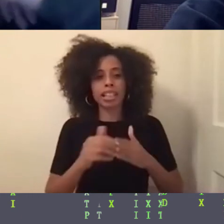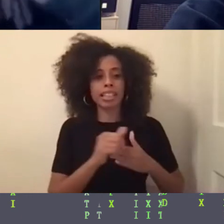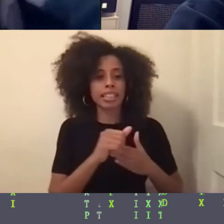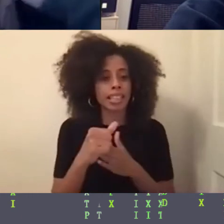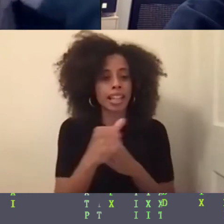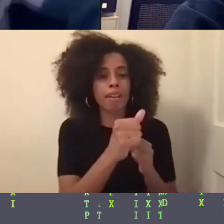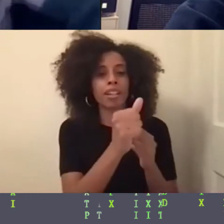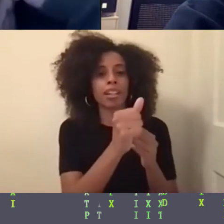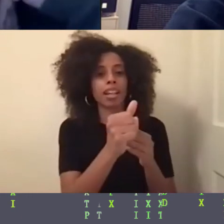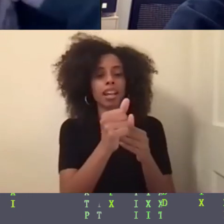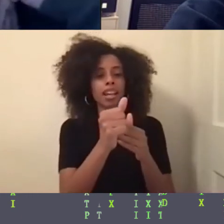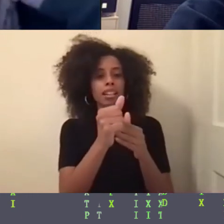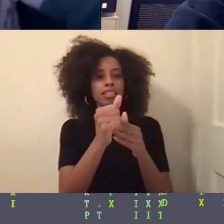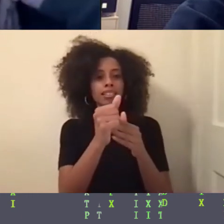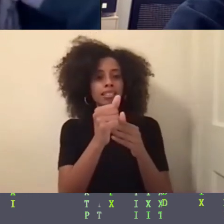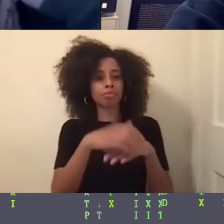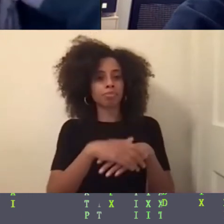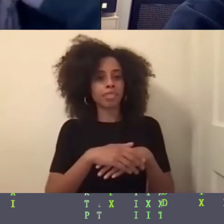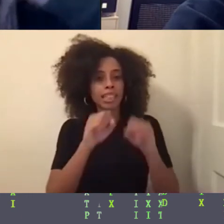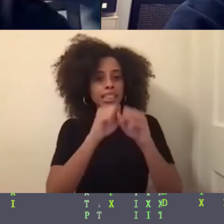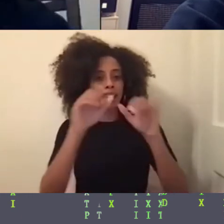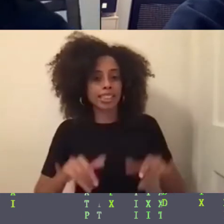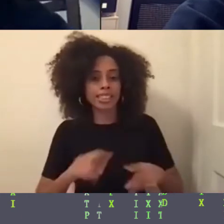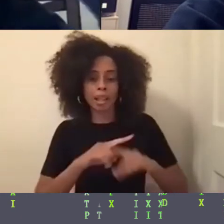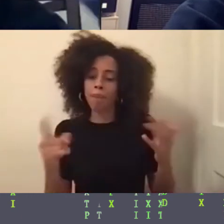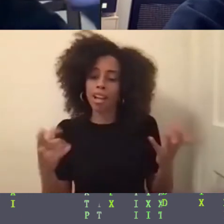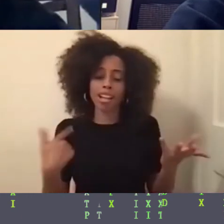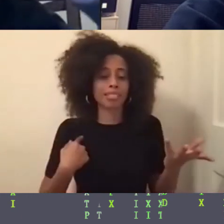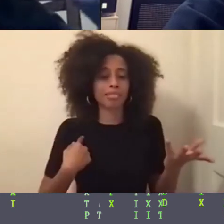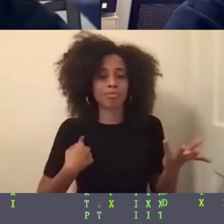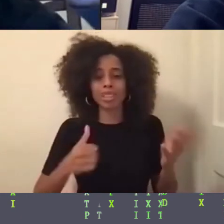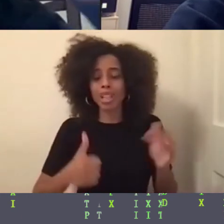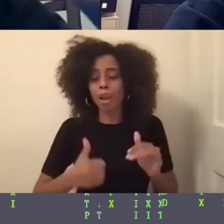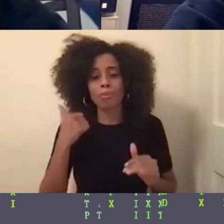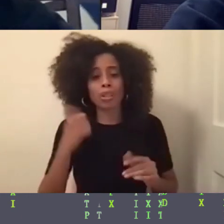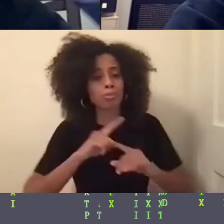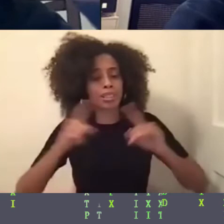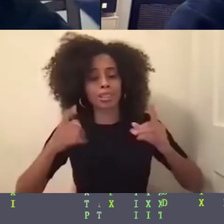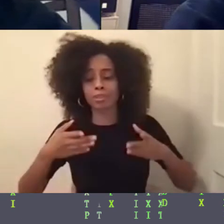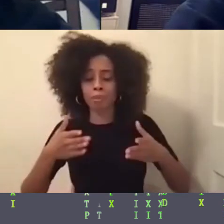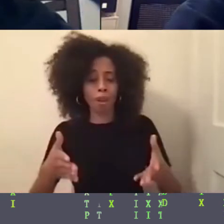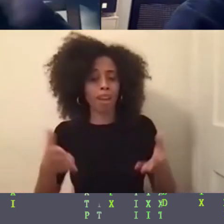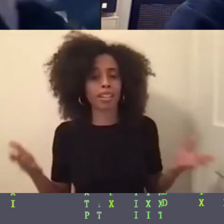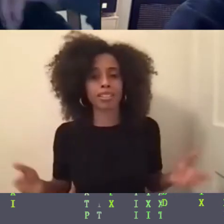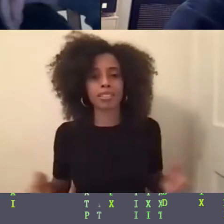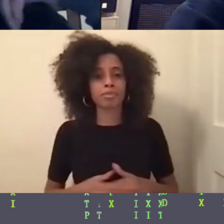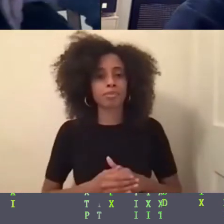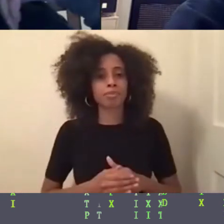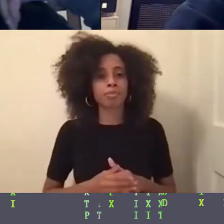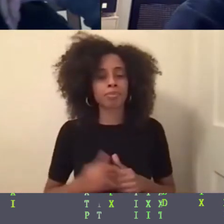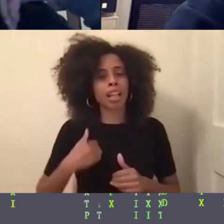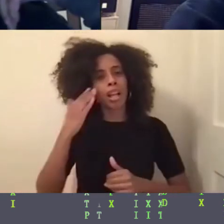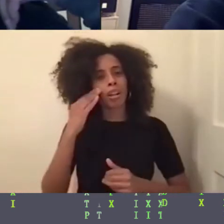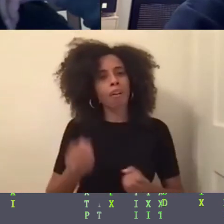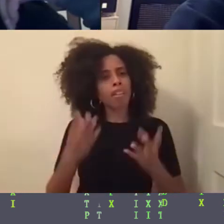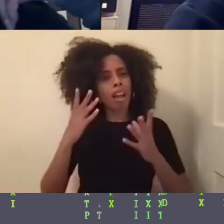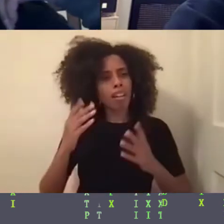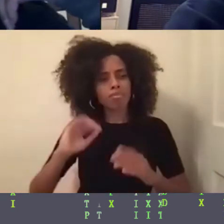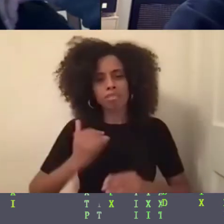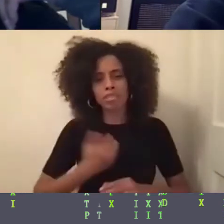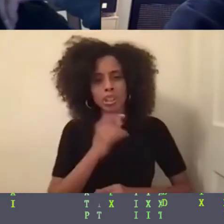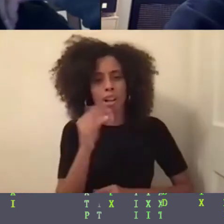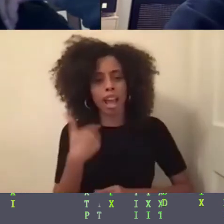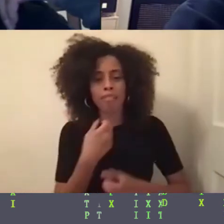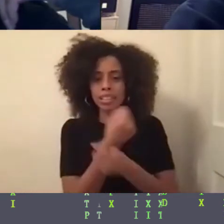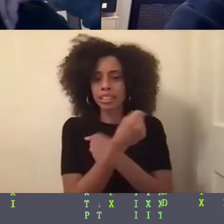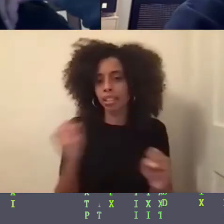going to be frank. I'll be damned if I'll be any other way. And that's just how it is. Now, I know that a lot of us don't have the safety and even saying that, even